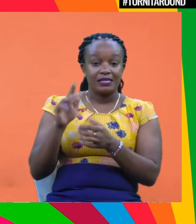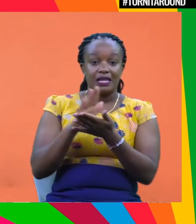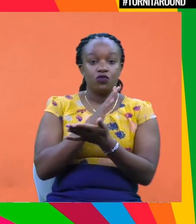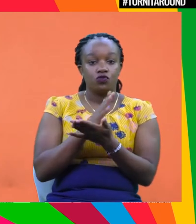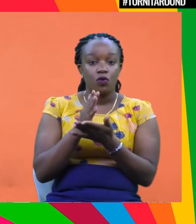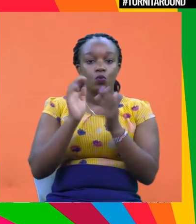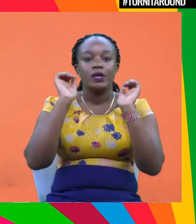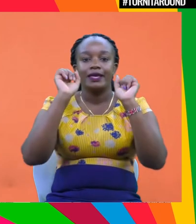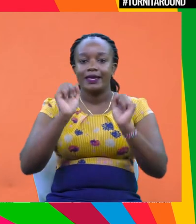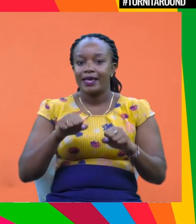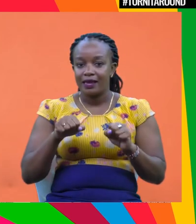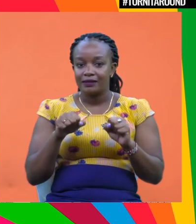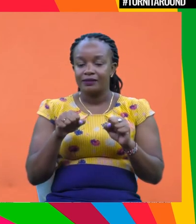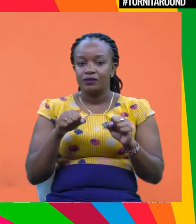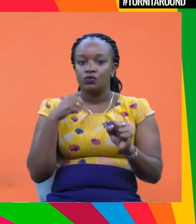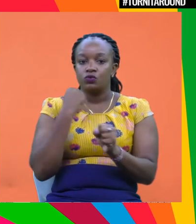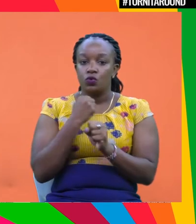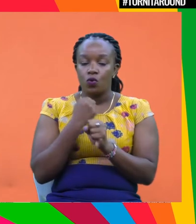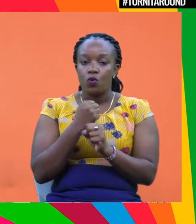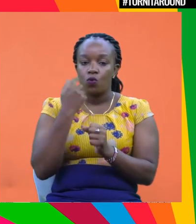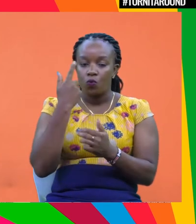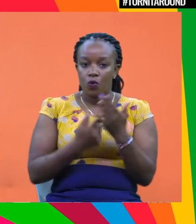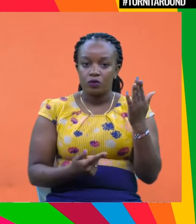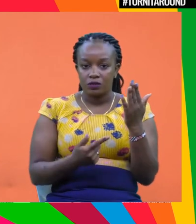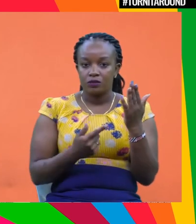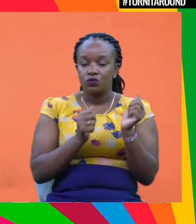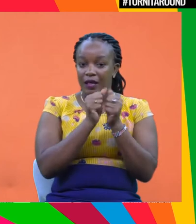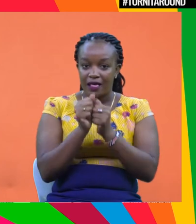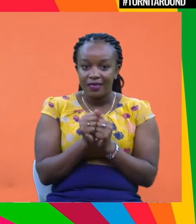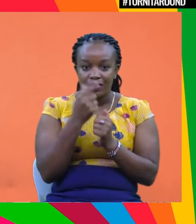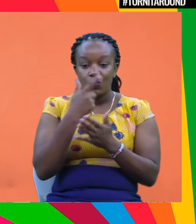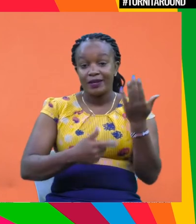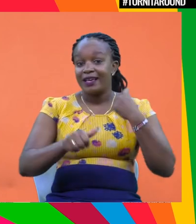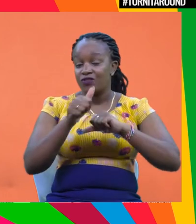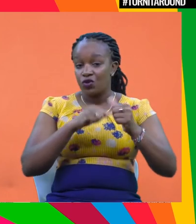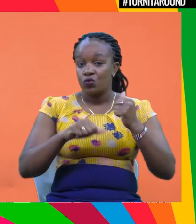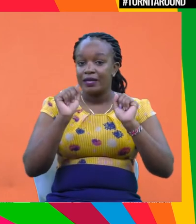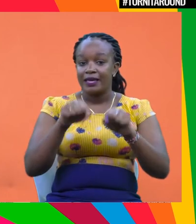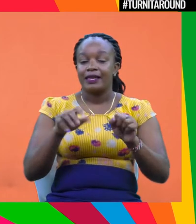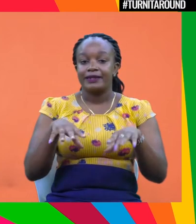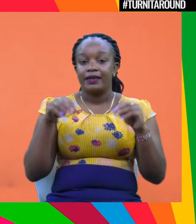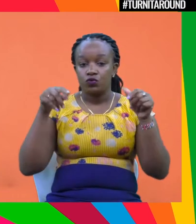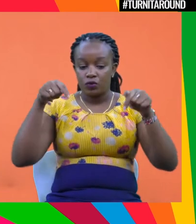session, we can really deep dive into what we can do together and what we can take an action from today.